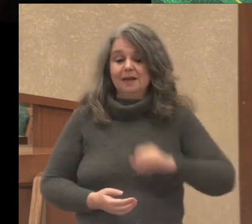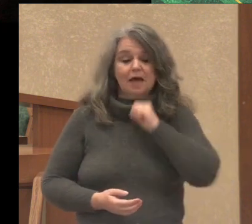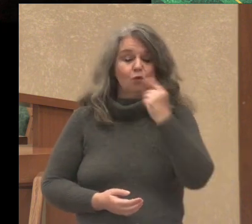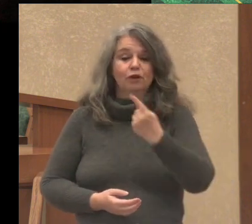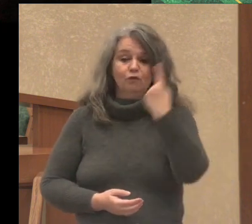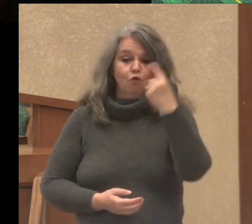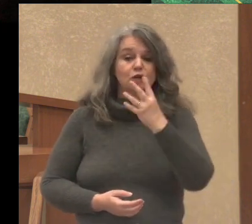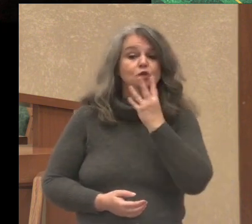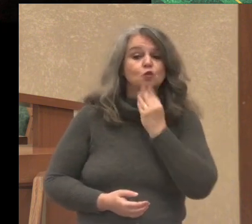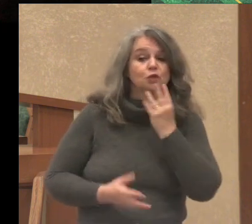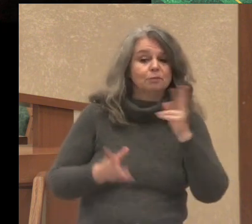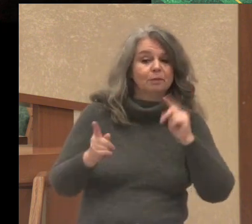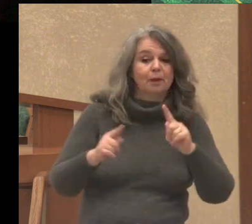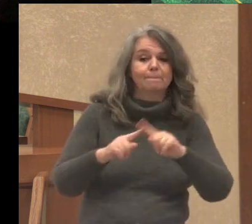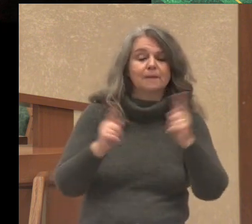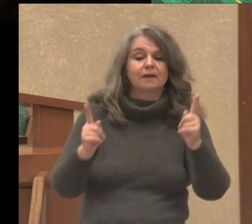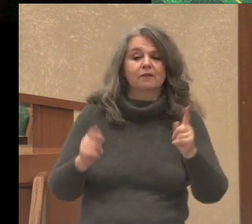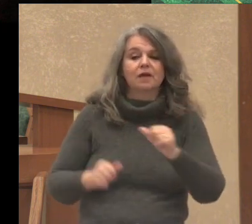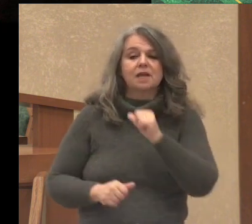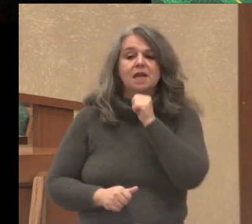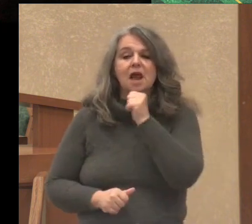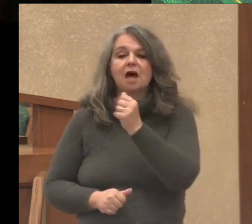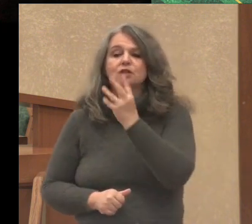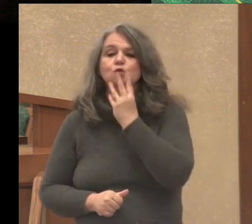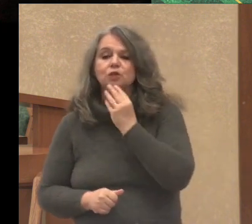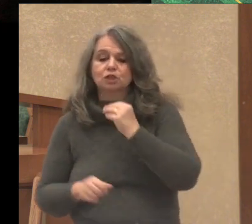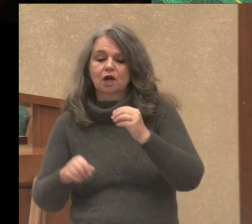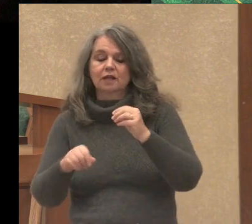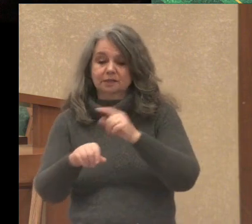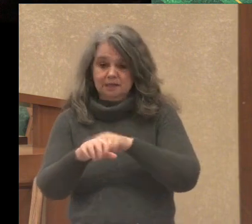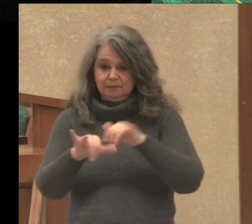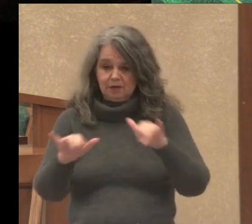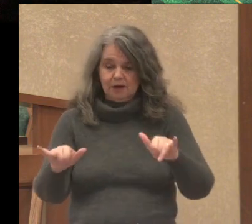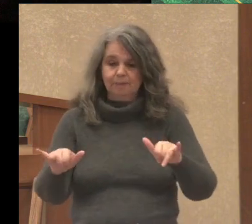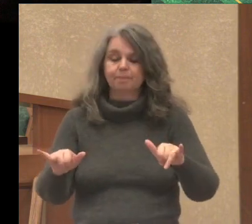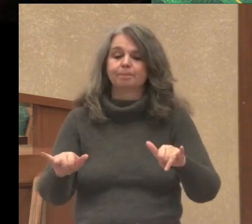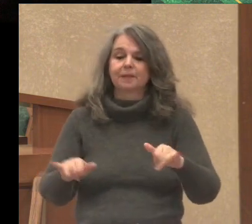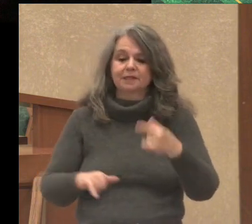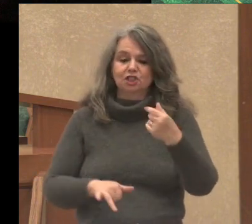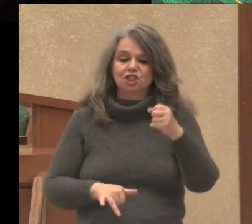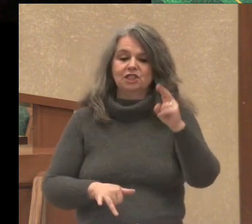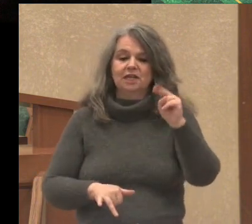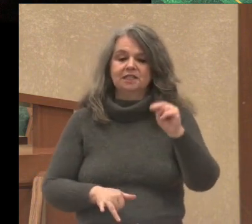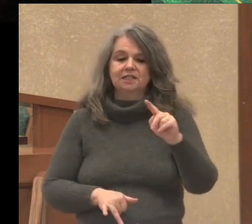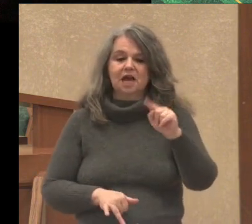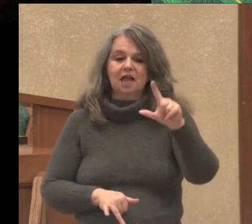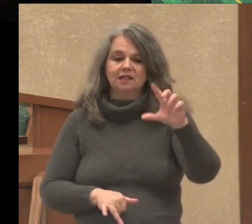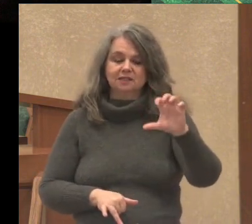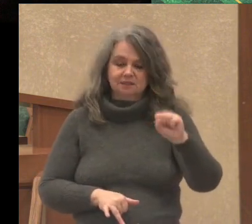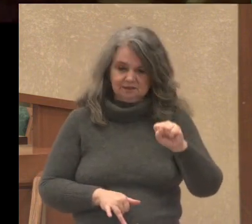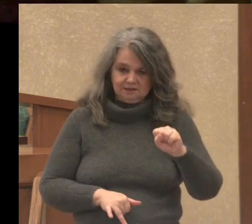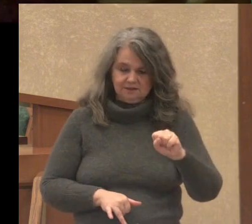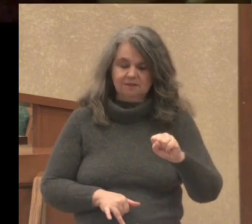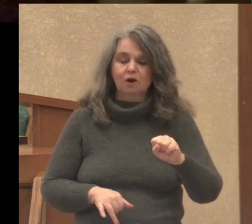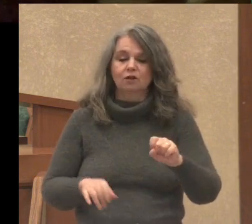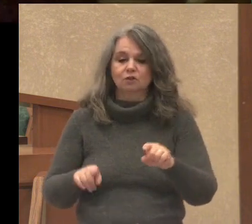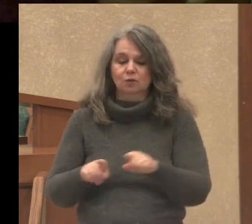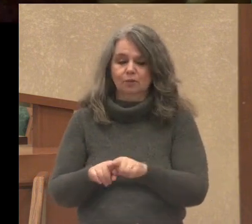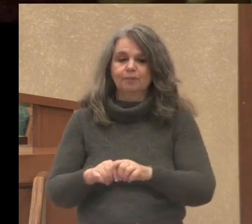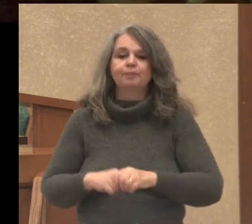but also a light of revelation to the Gentiles, the non-Jews as well.